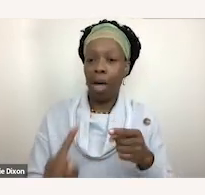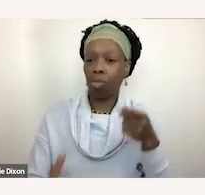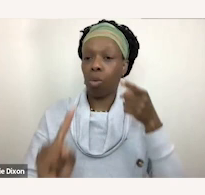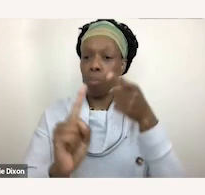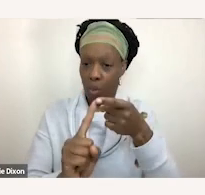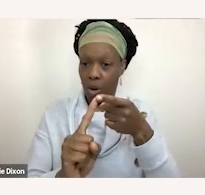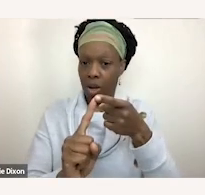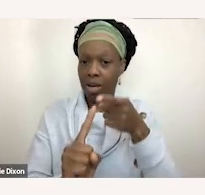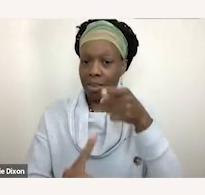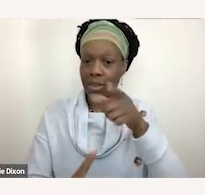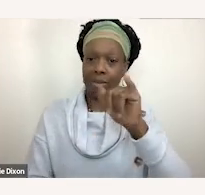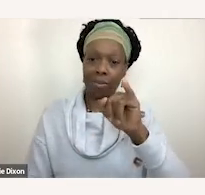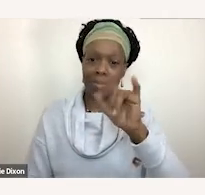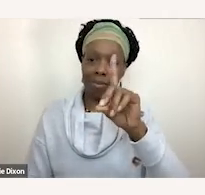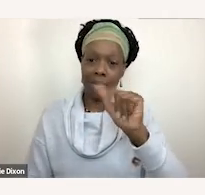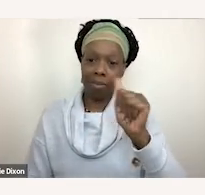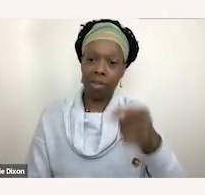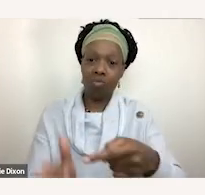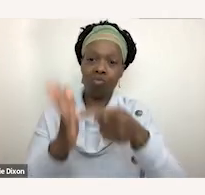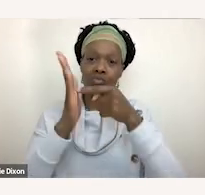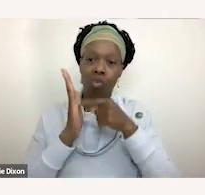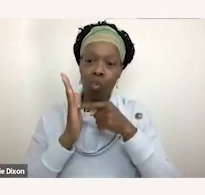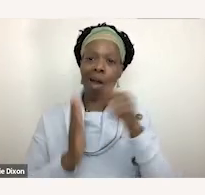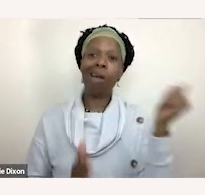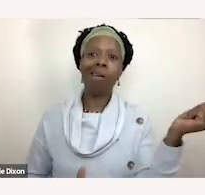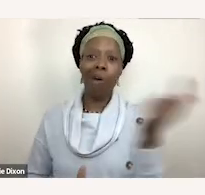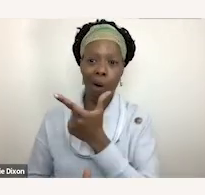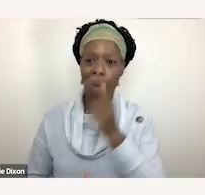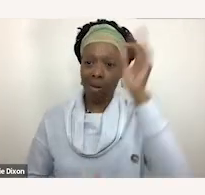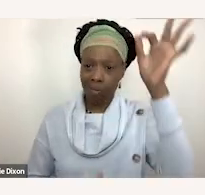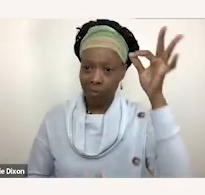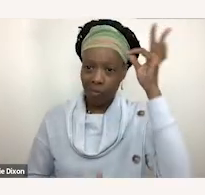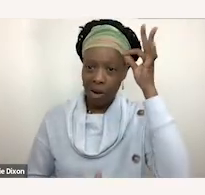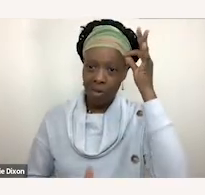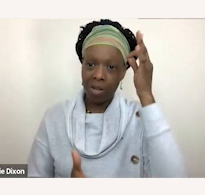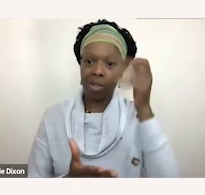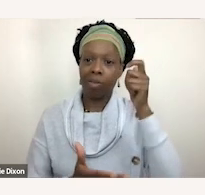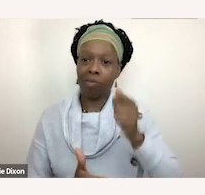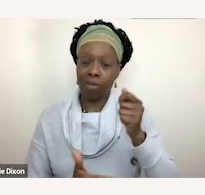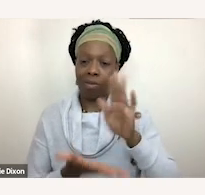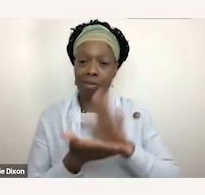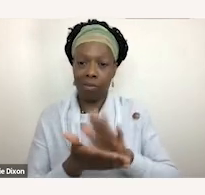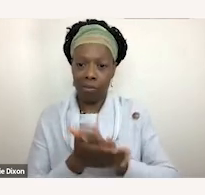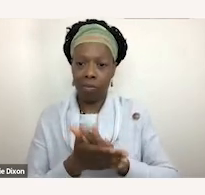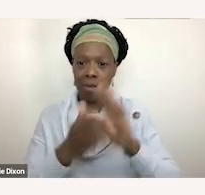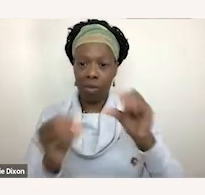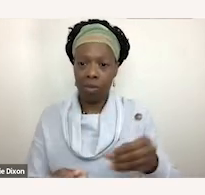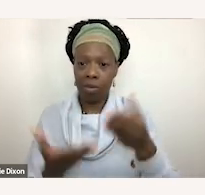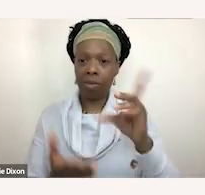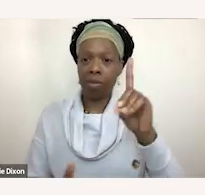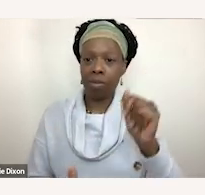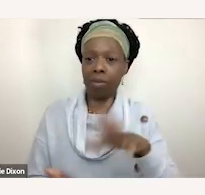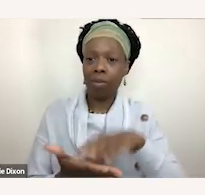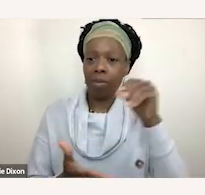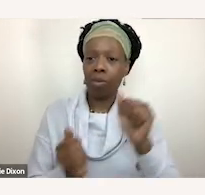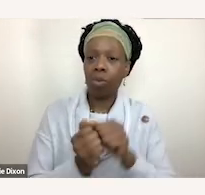required all federally funded public schools to provide disabled students with one free meal per day